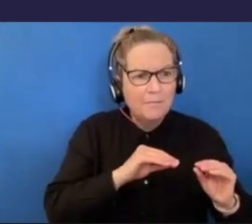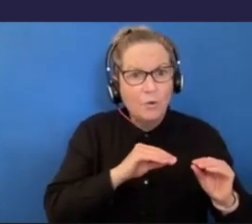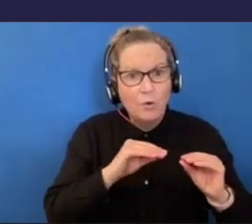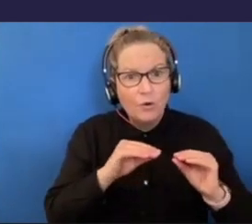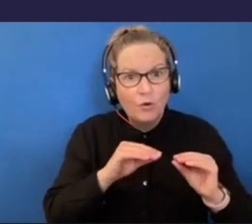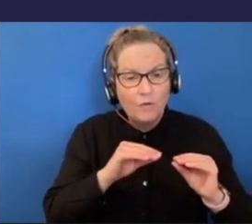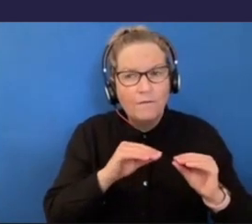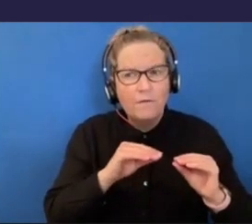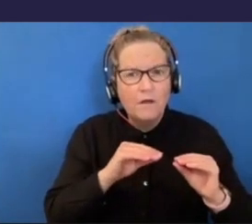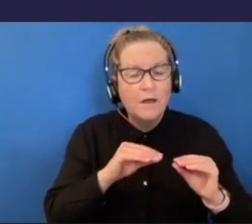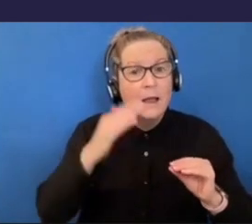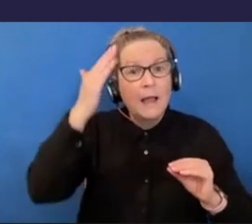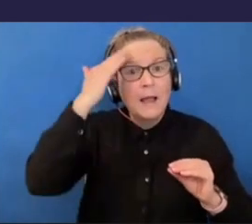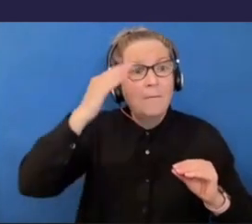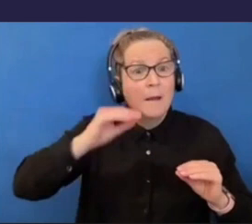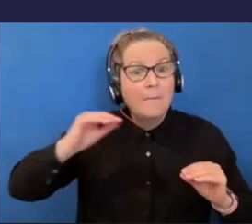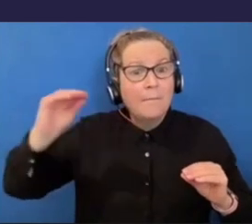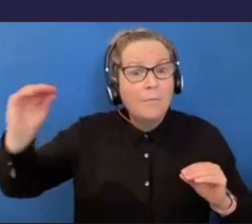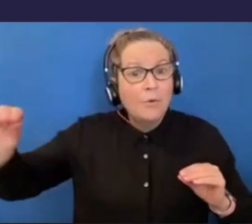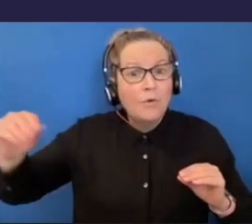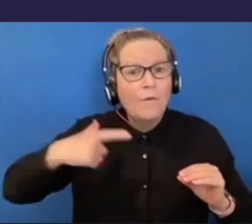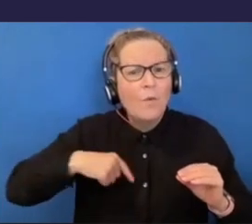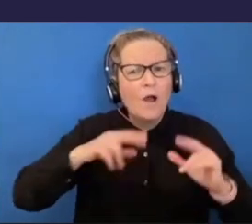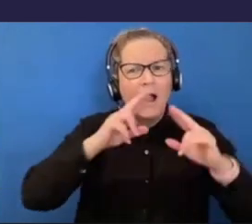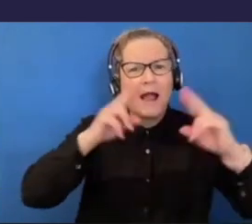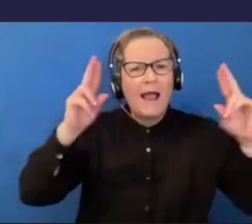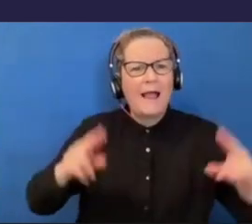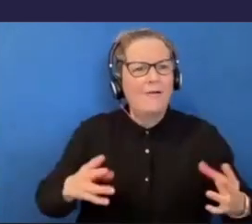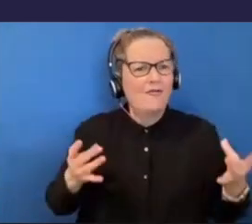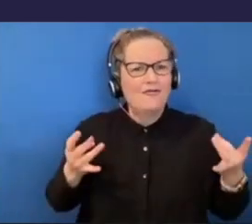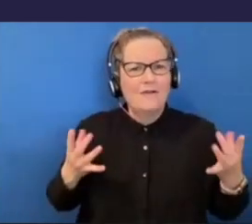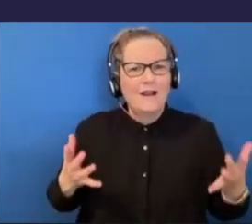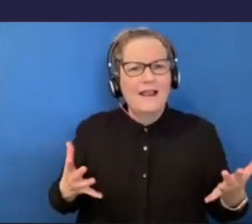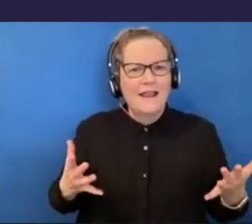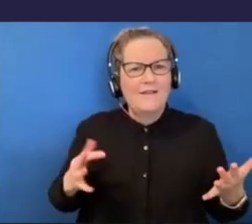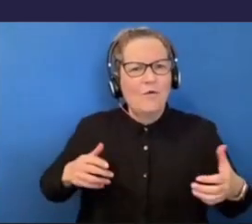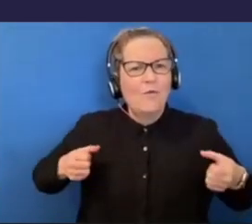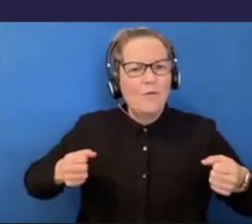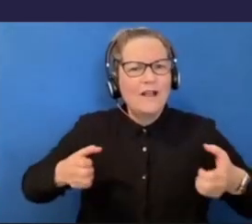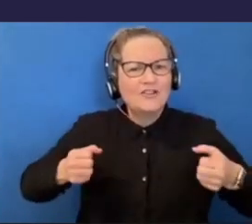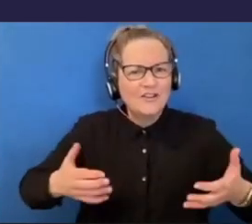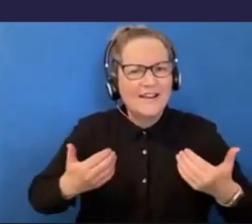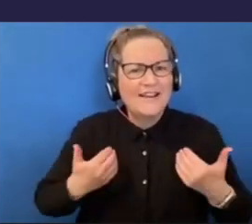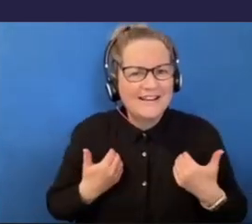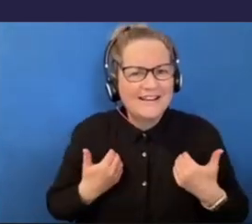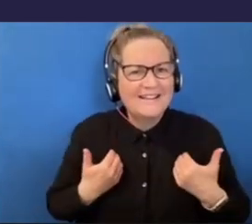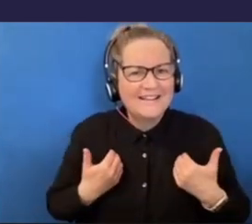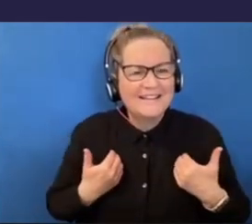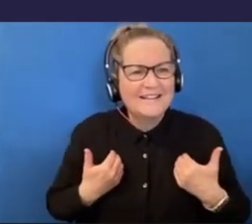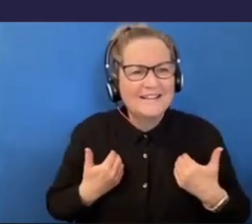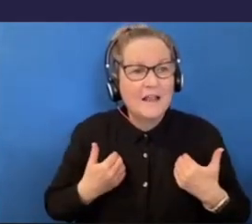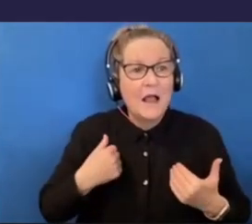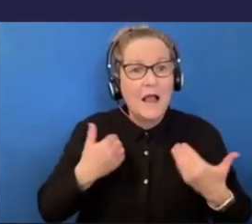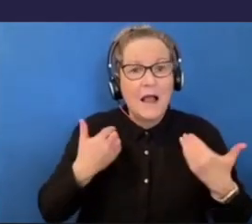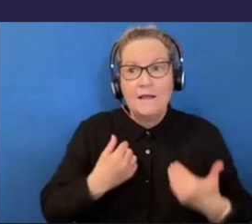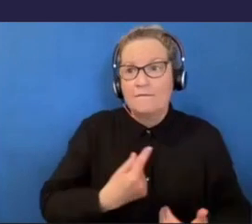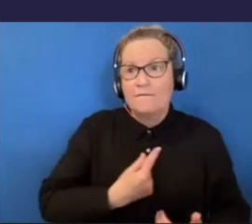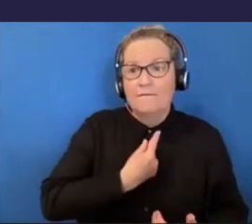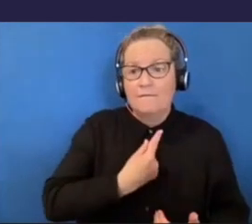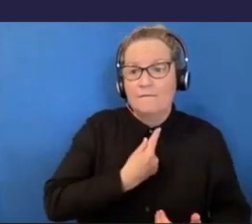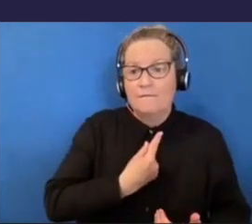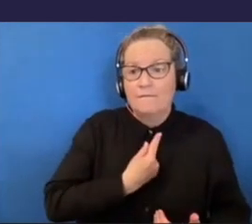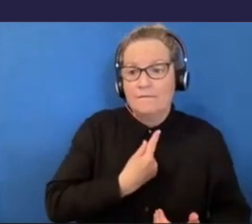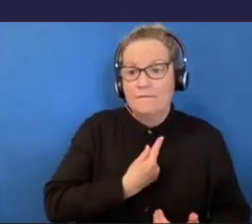so I could have a wheelchair accessible house. I have been living by myself, and sometimes with housemates,